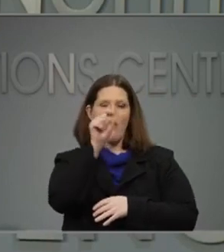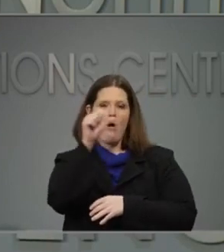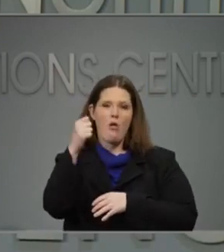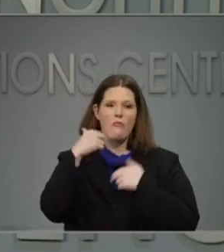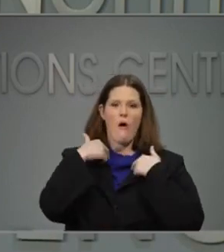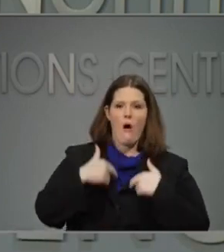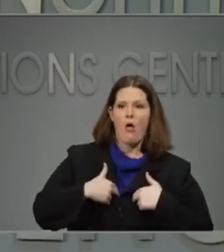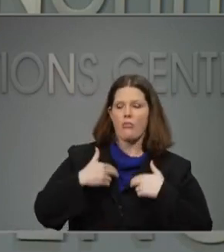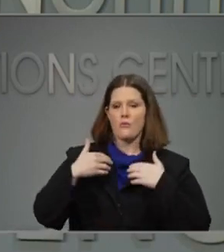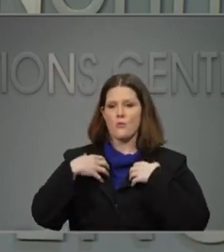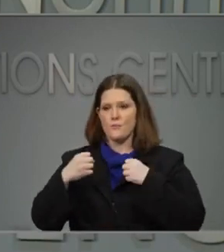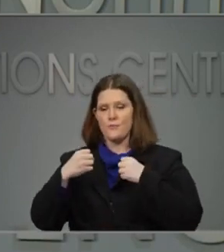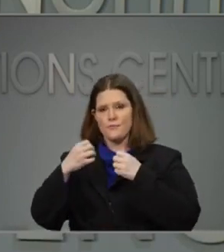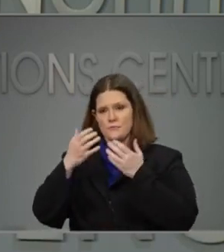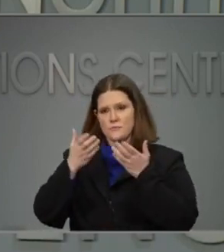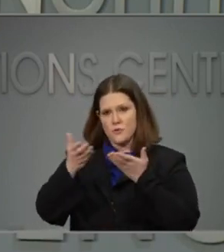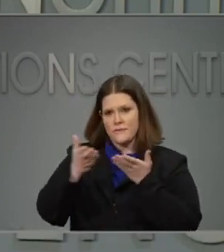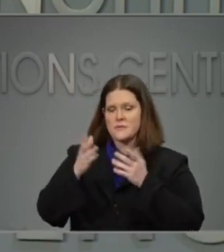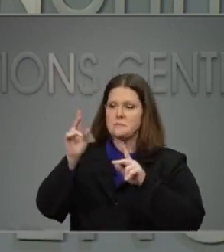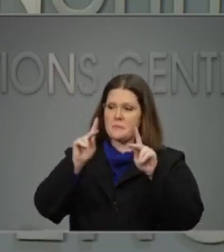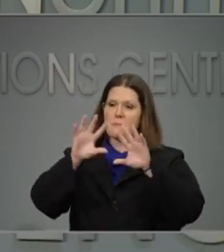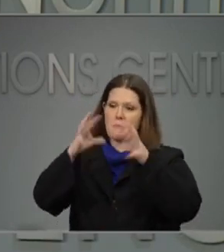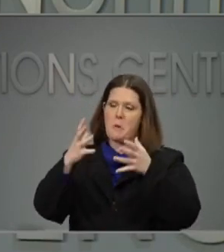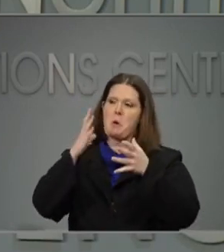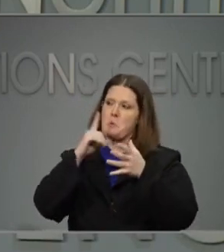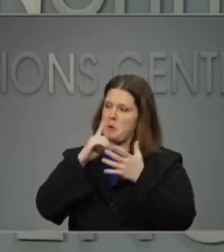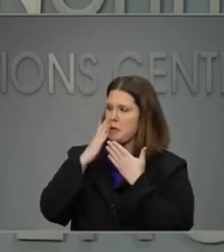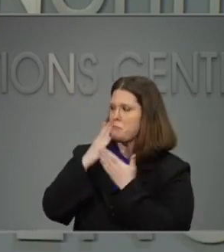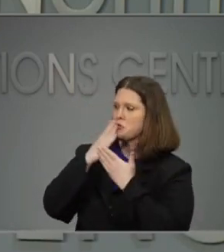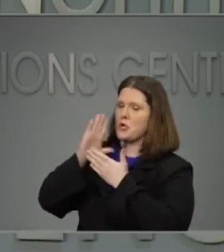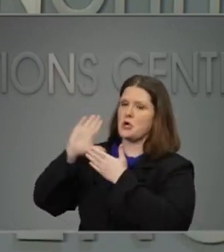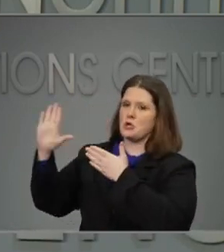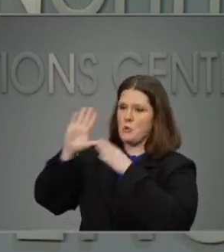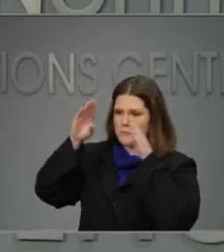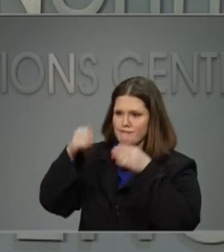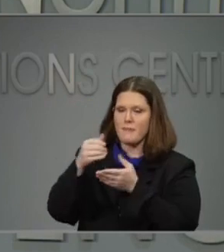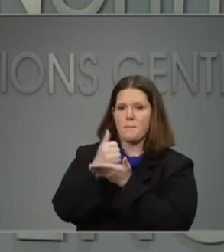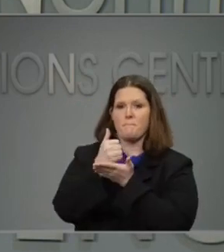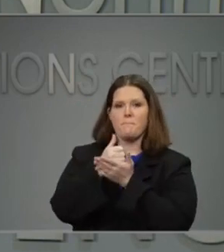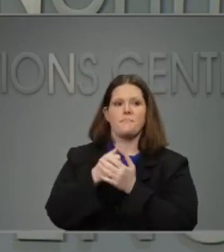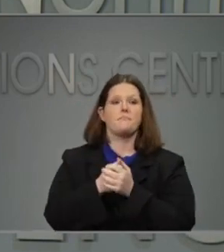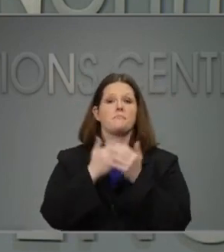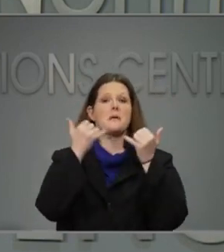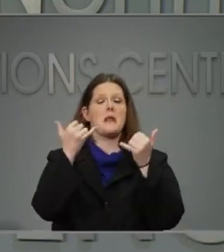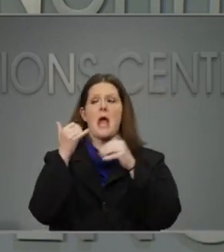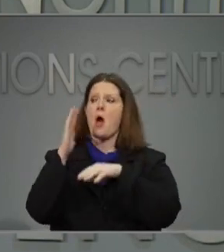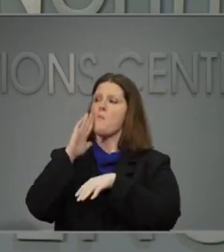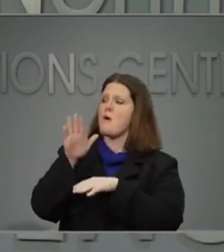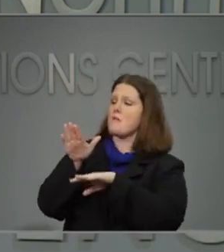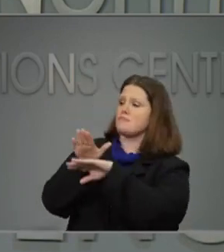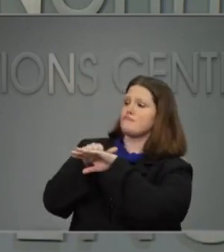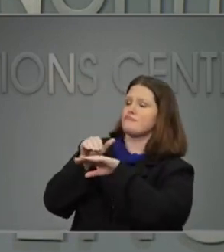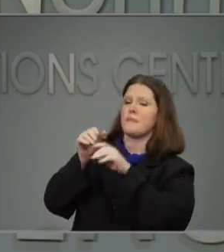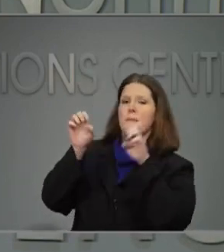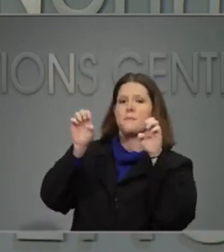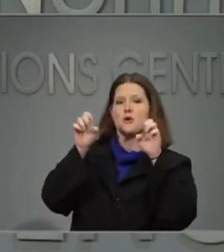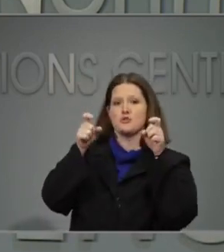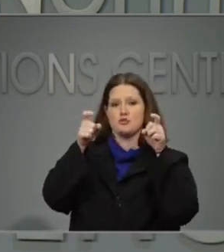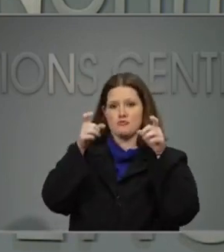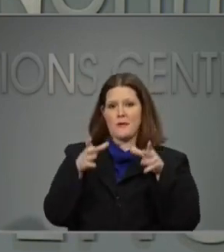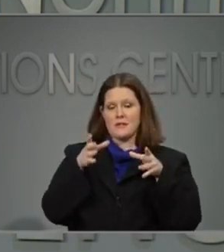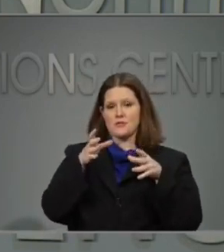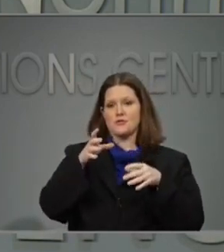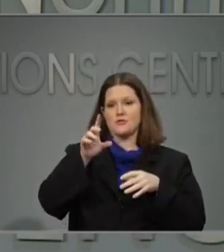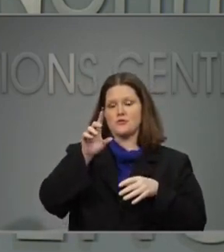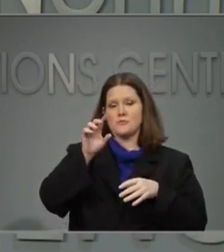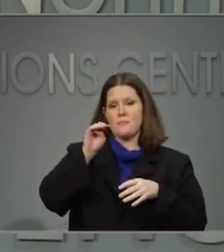about that, and we'll push it and see what we can get done. We'll now recognize Emergency Management Director Mike Sprayberry. Mike.